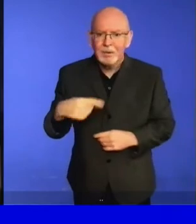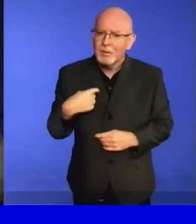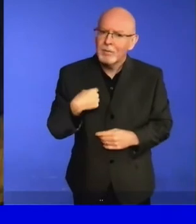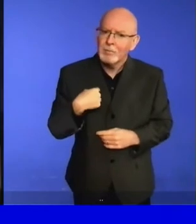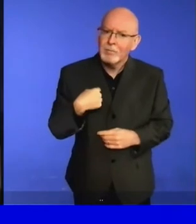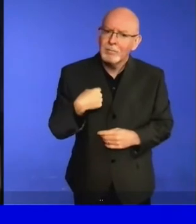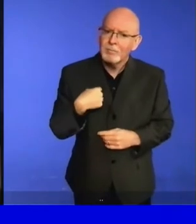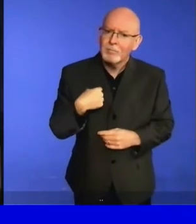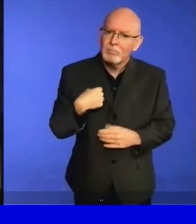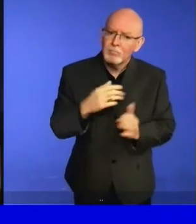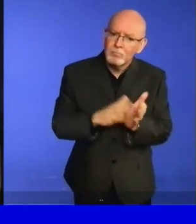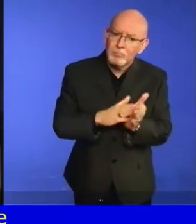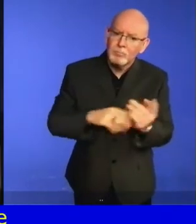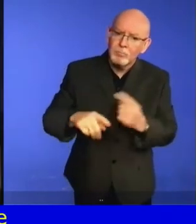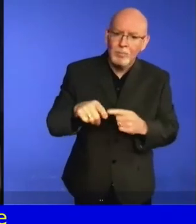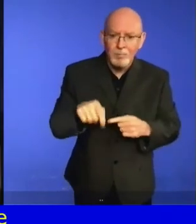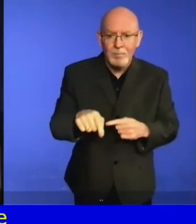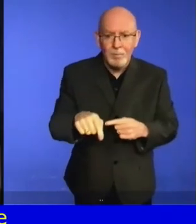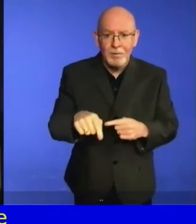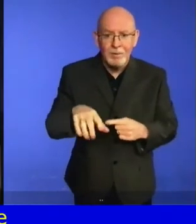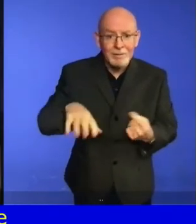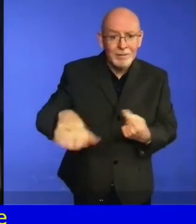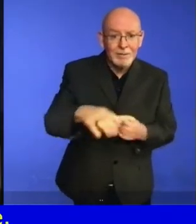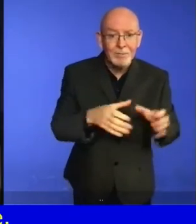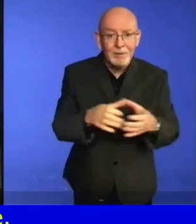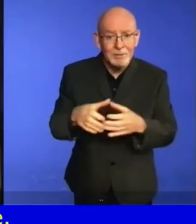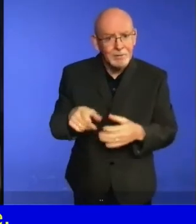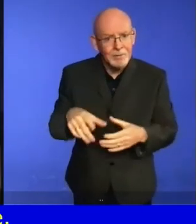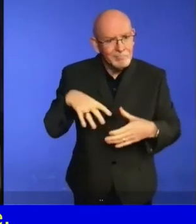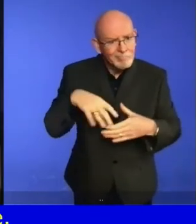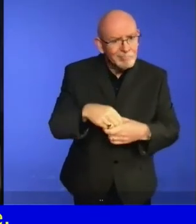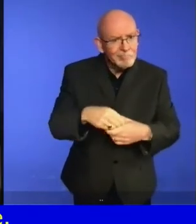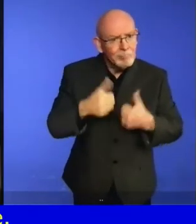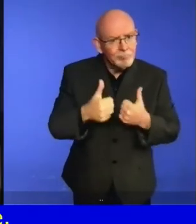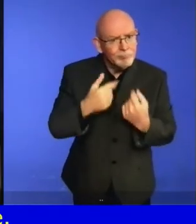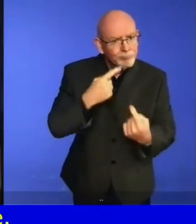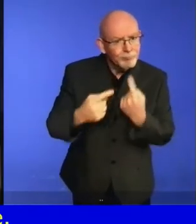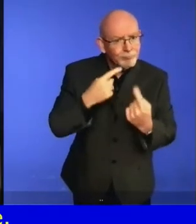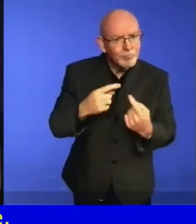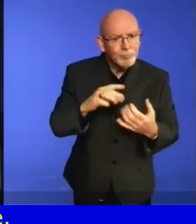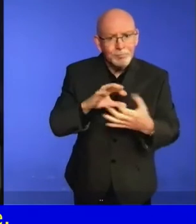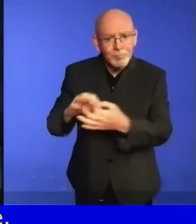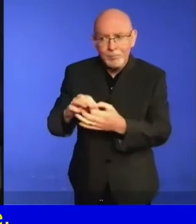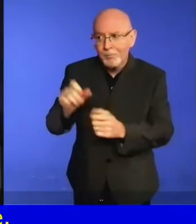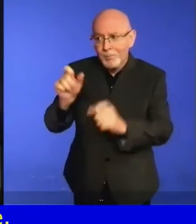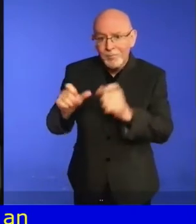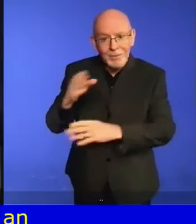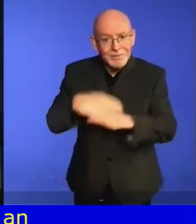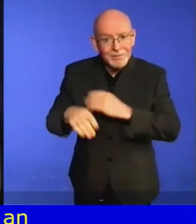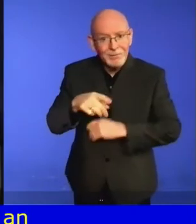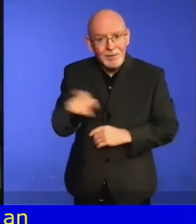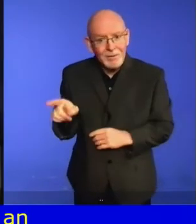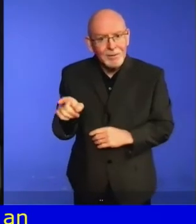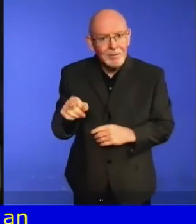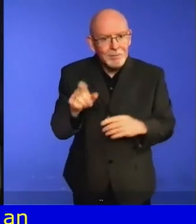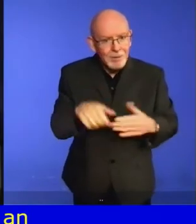comes with several challenges and the right technology must be found. Unfortunately, it has exacerbated the lack of